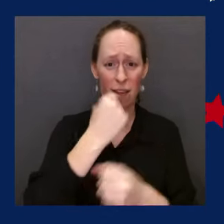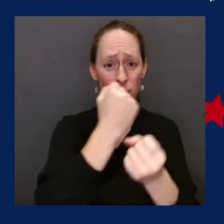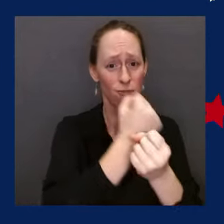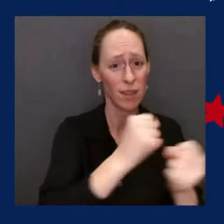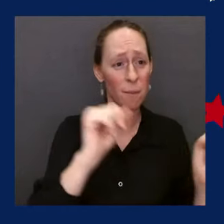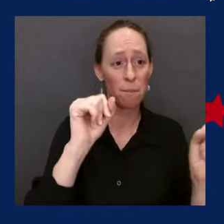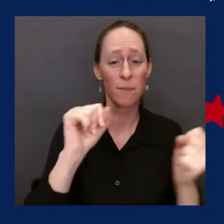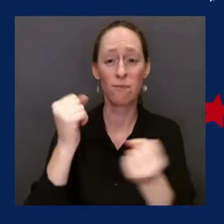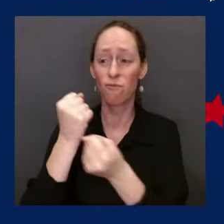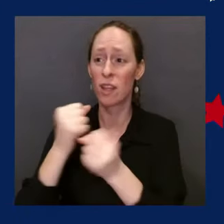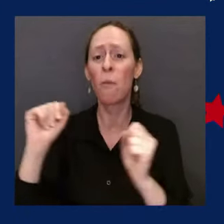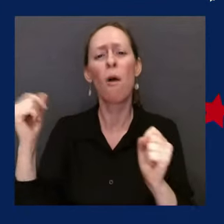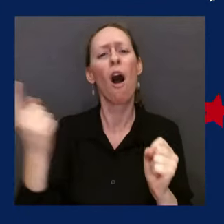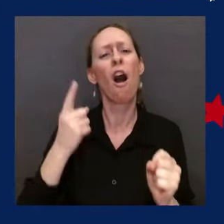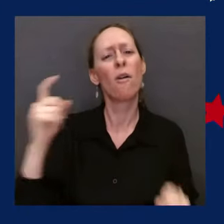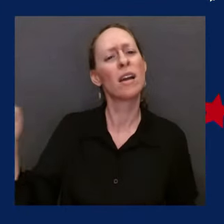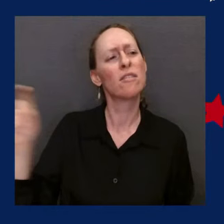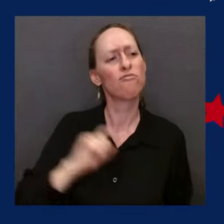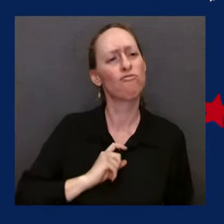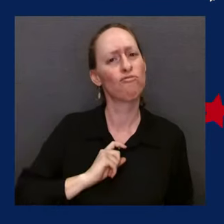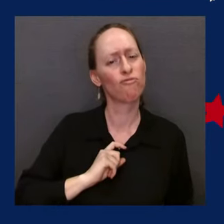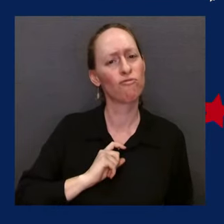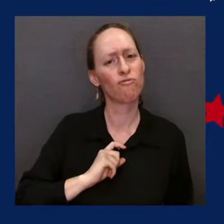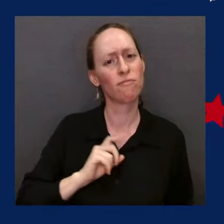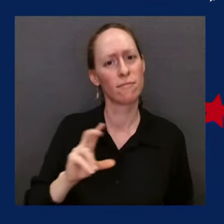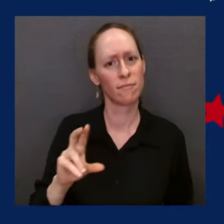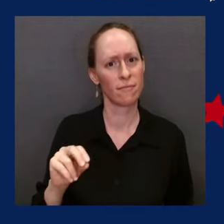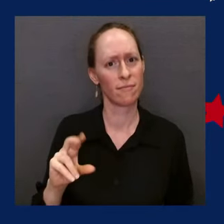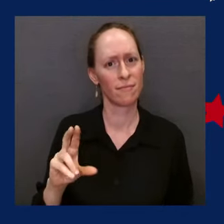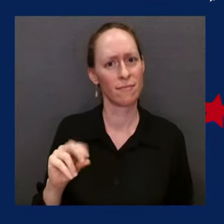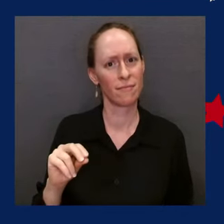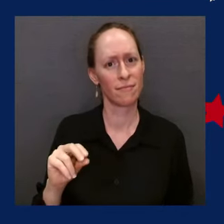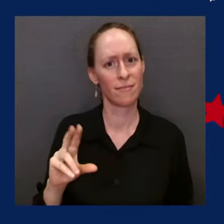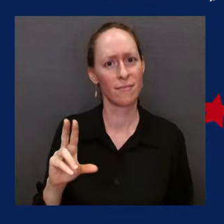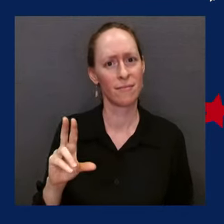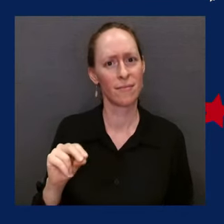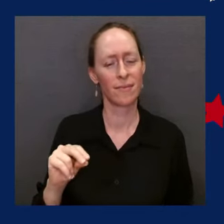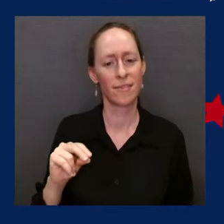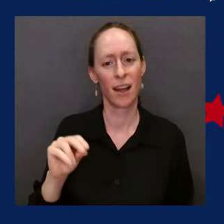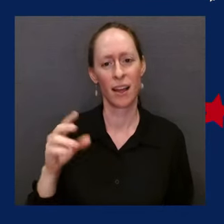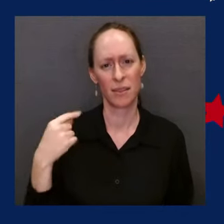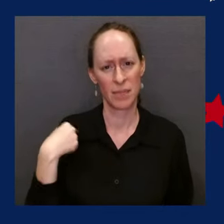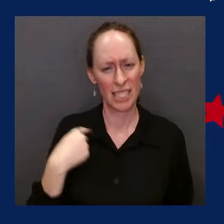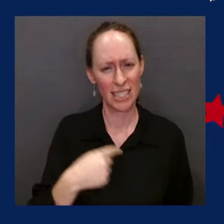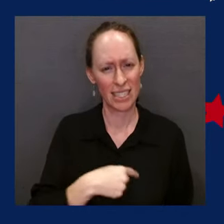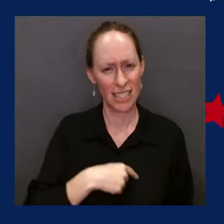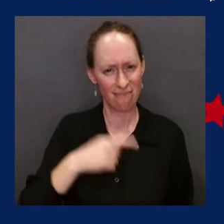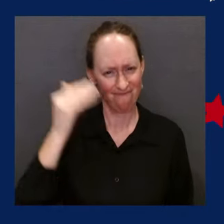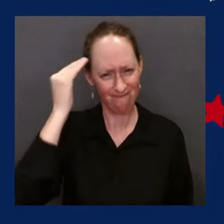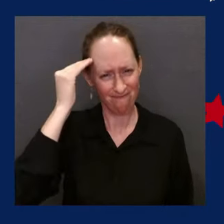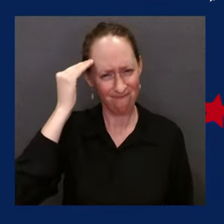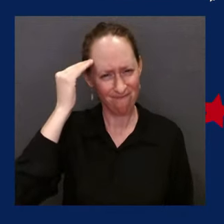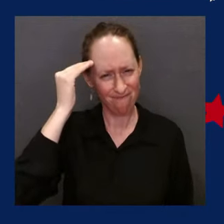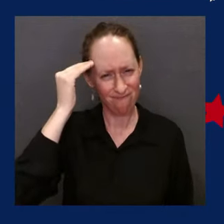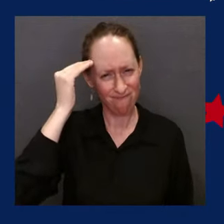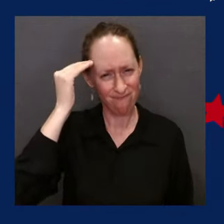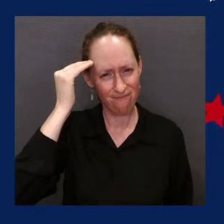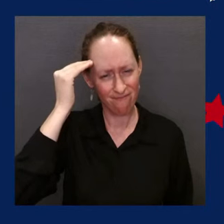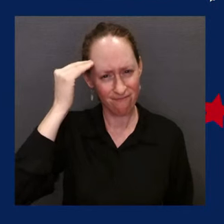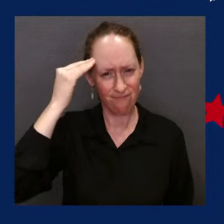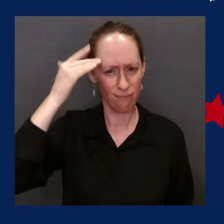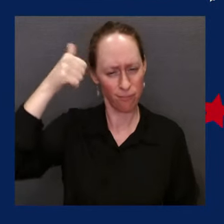We are mindful of the countless men and women in uniform who have given their lives